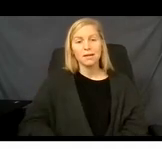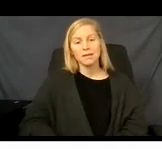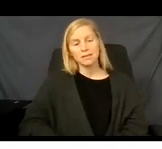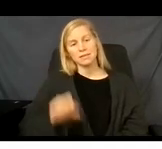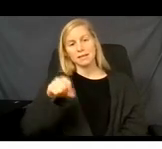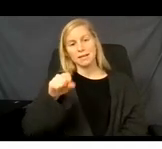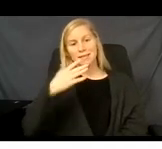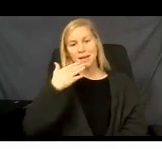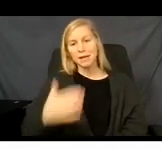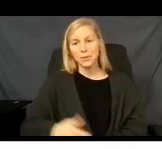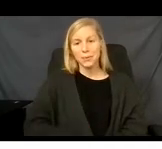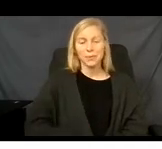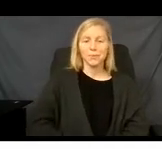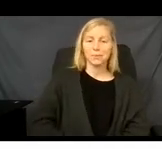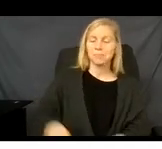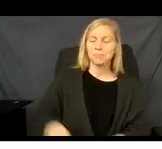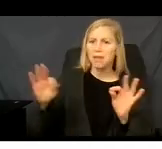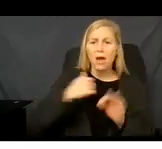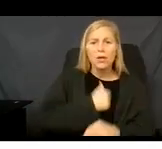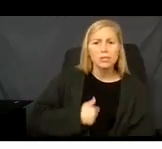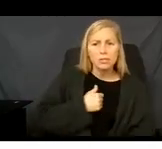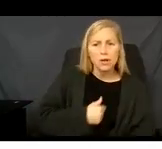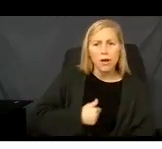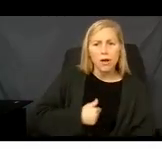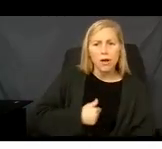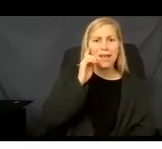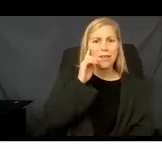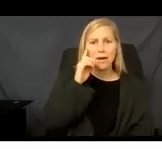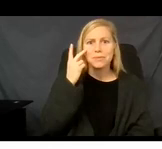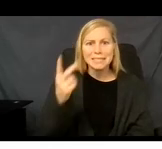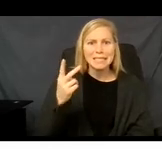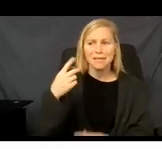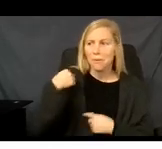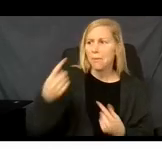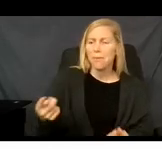Yes. Thank you. Good. Sorry about that. I thought you were seeing it all along.